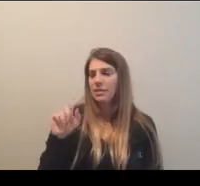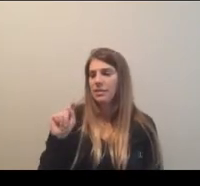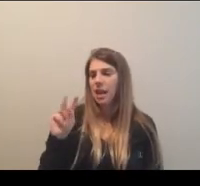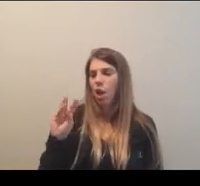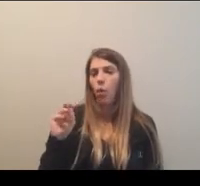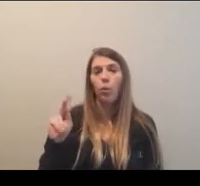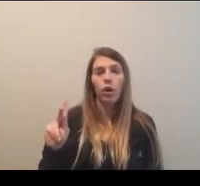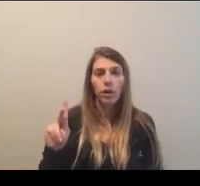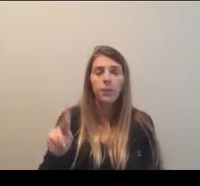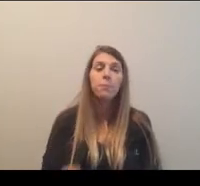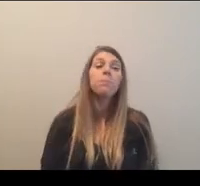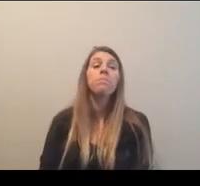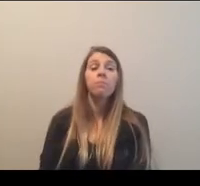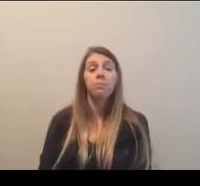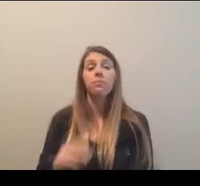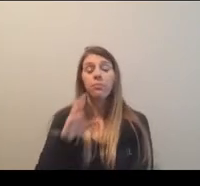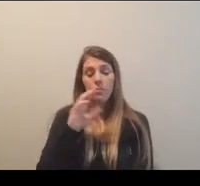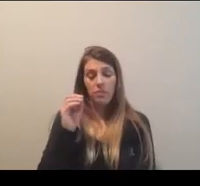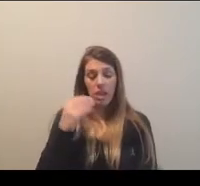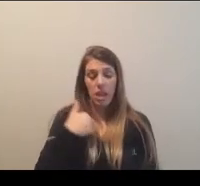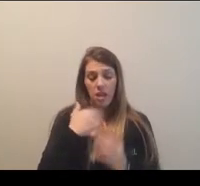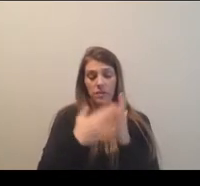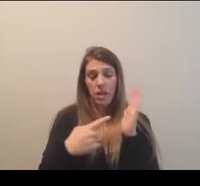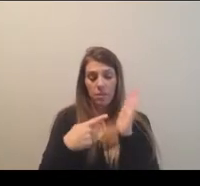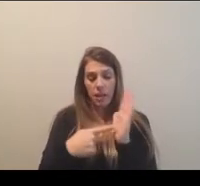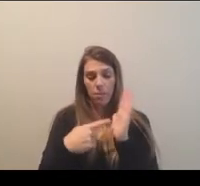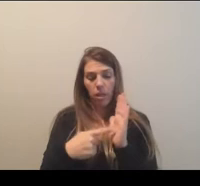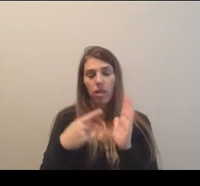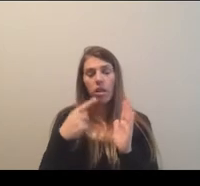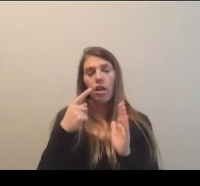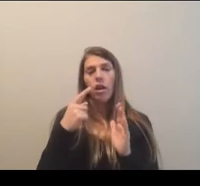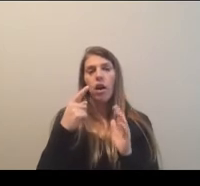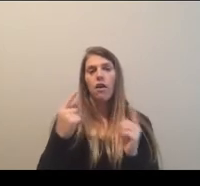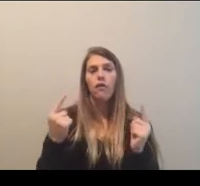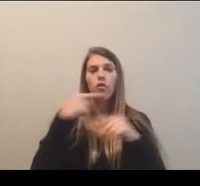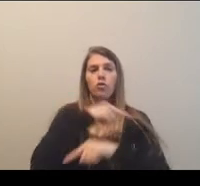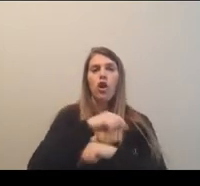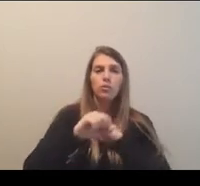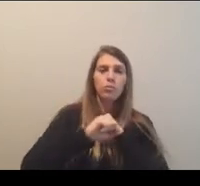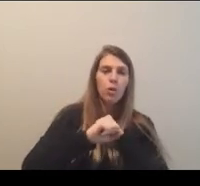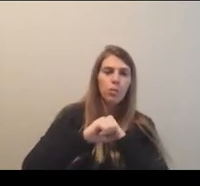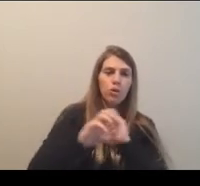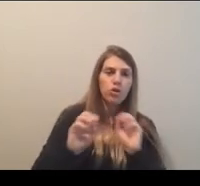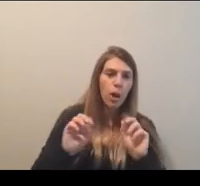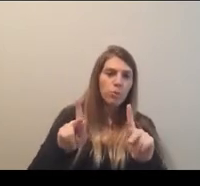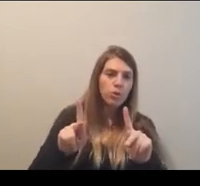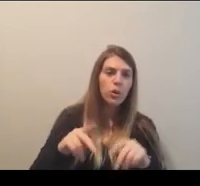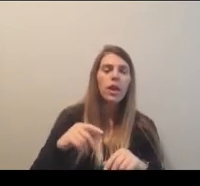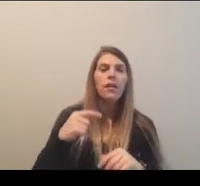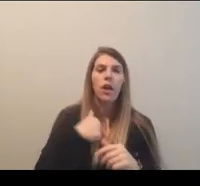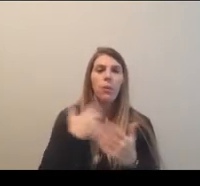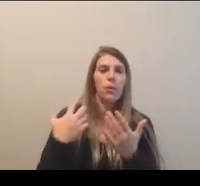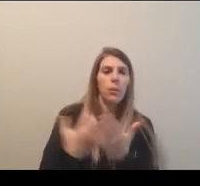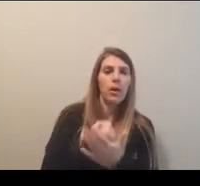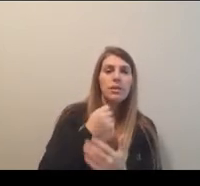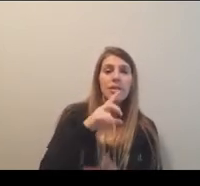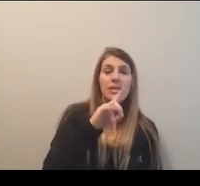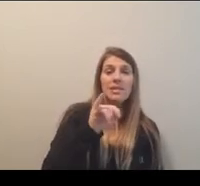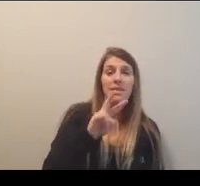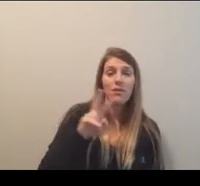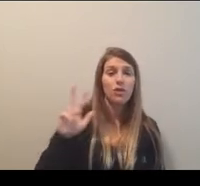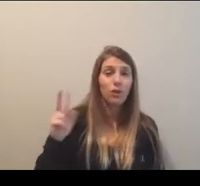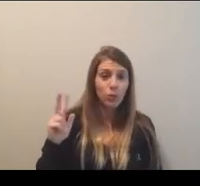Um, and they're also an example, a quick example of cross promotion marketing opportunities we are leveraging is that the division three